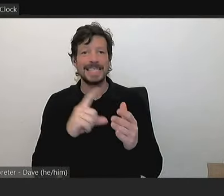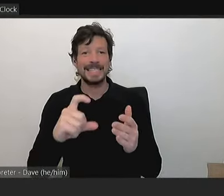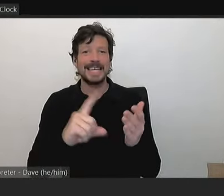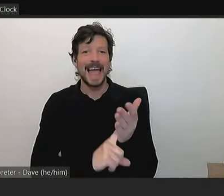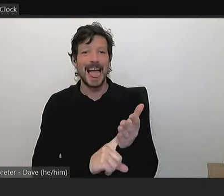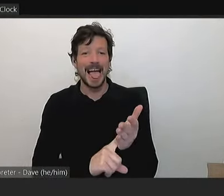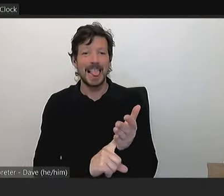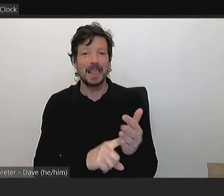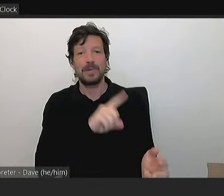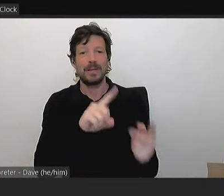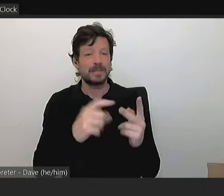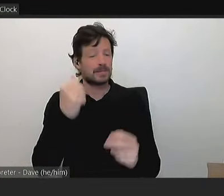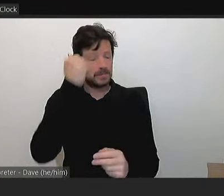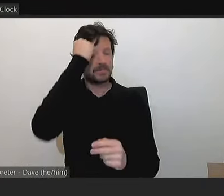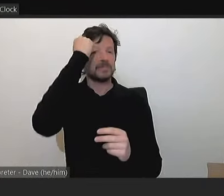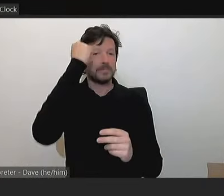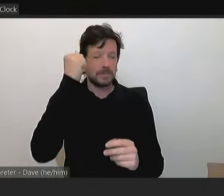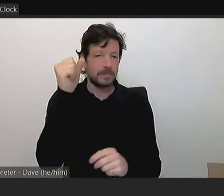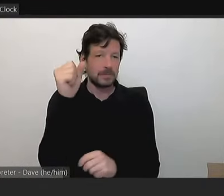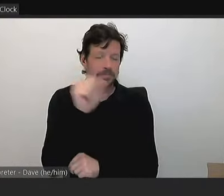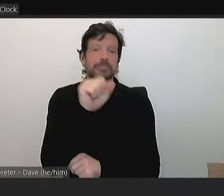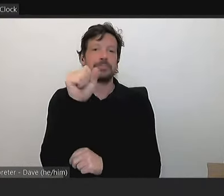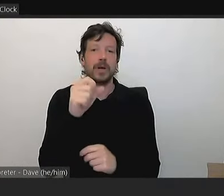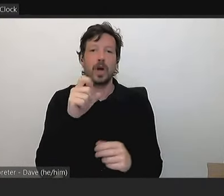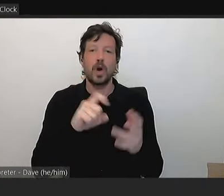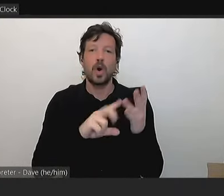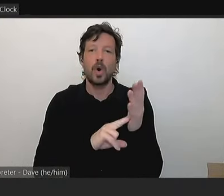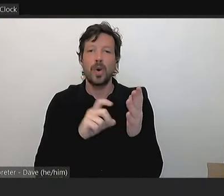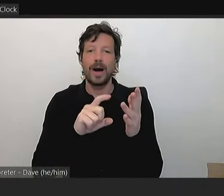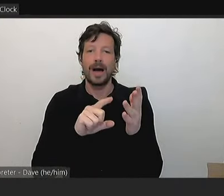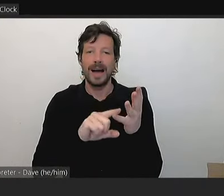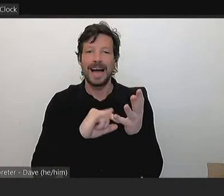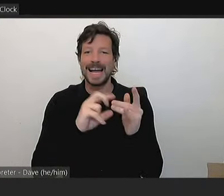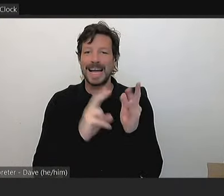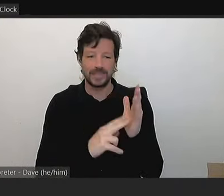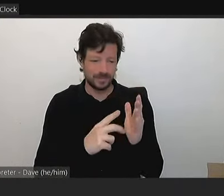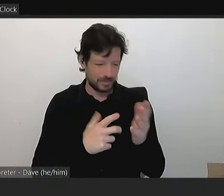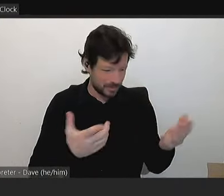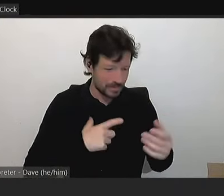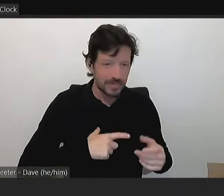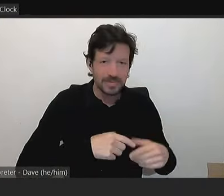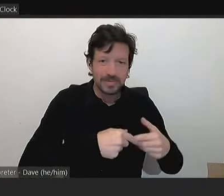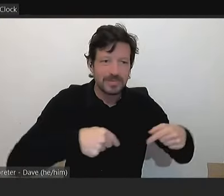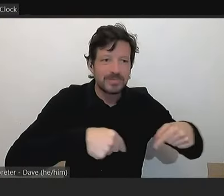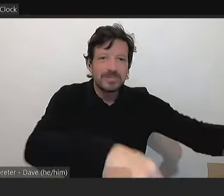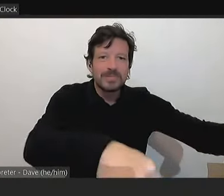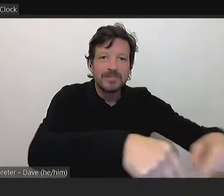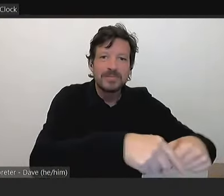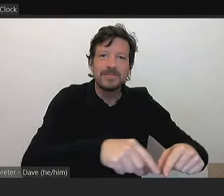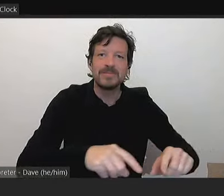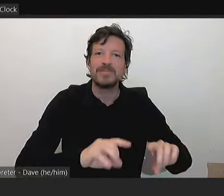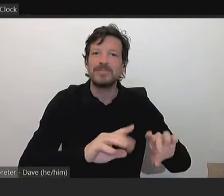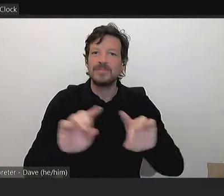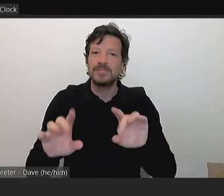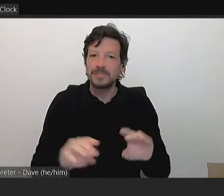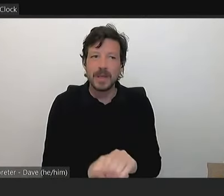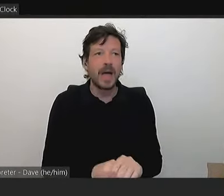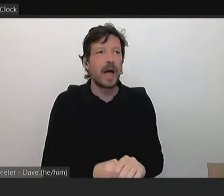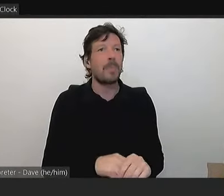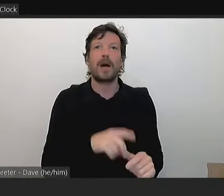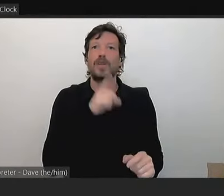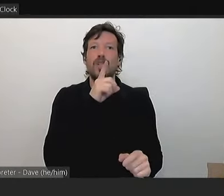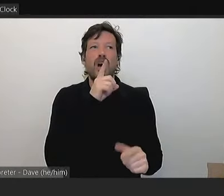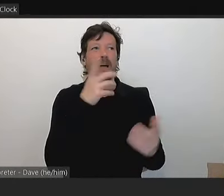due to the state of the pitch, but also to some concerns around the lighting and naturally player welfare.